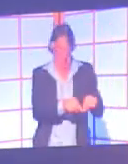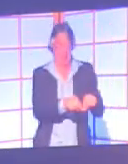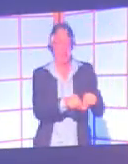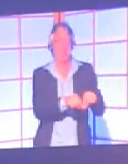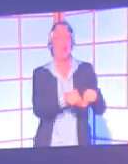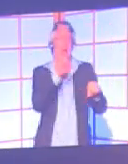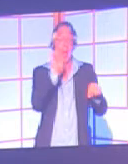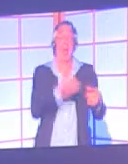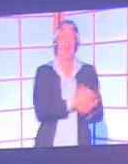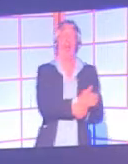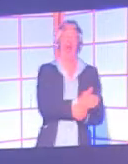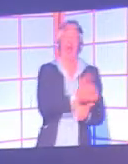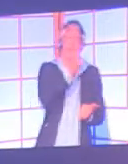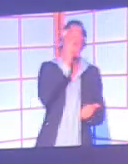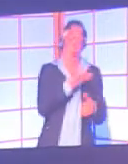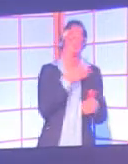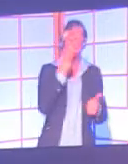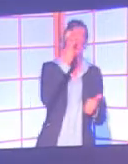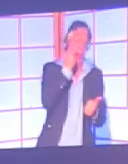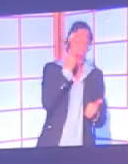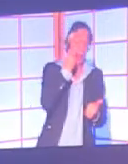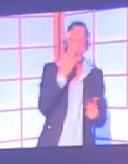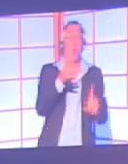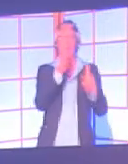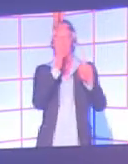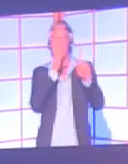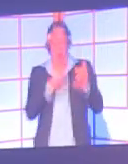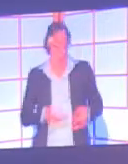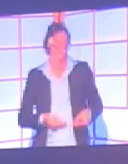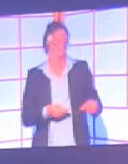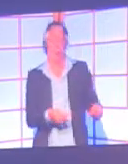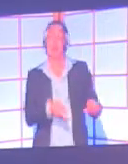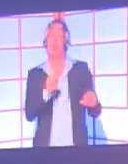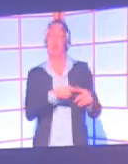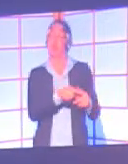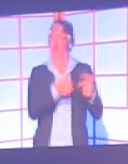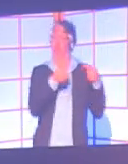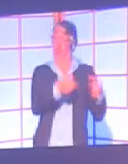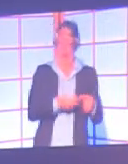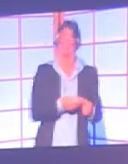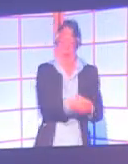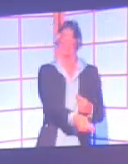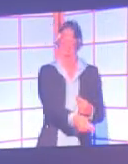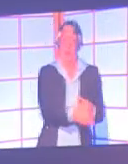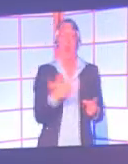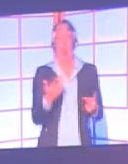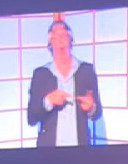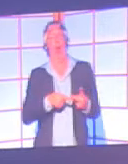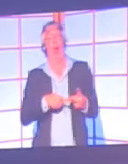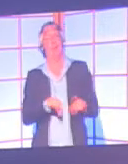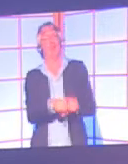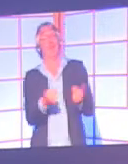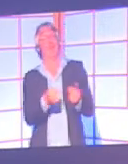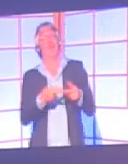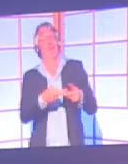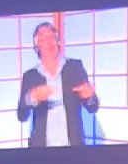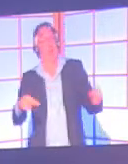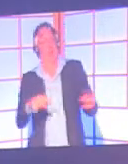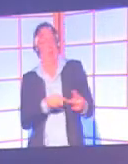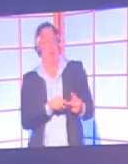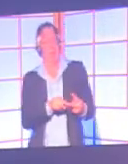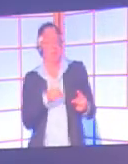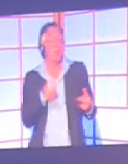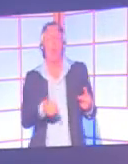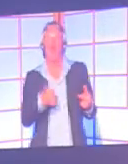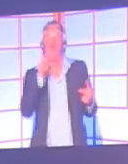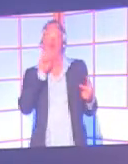a colour blind son. The mother can pass either a normal gene or an affected gene to her children. In order for a daughter to be colour